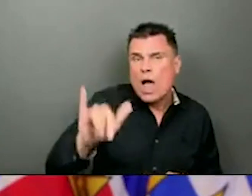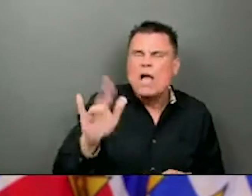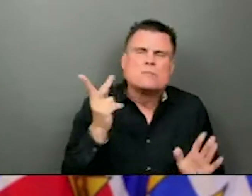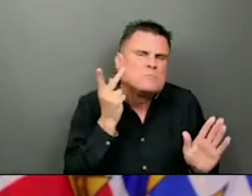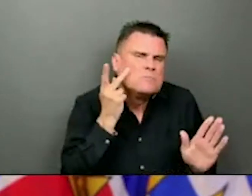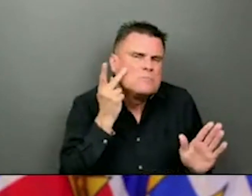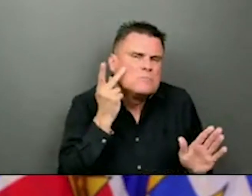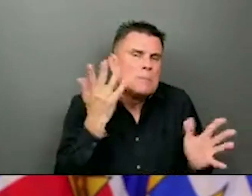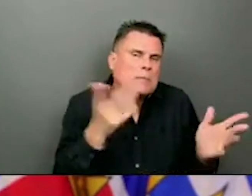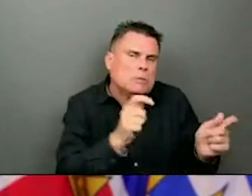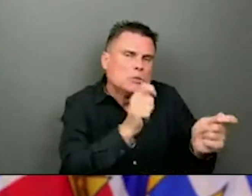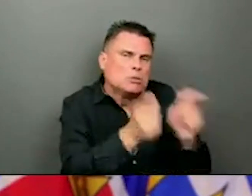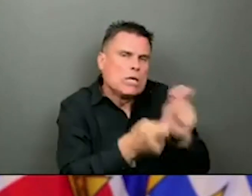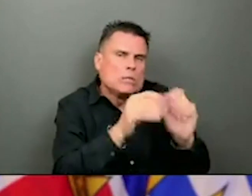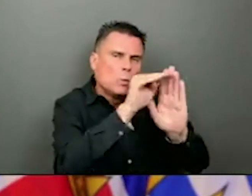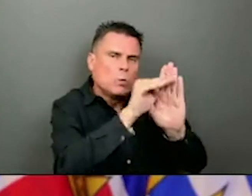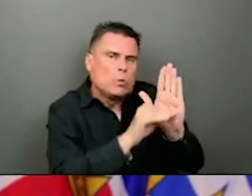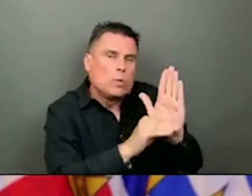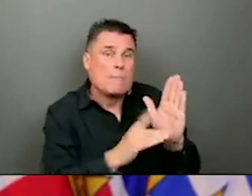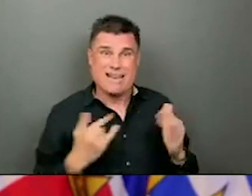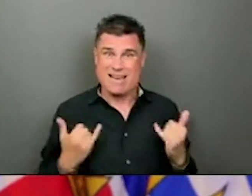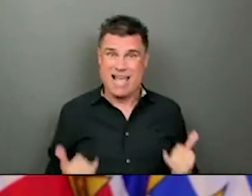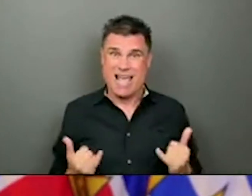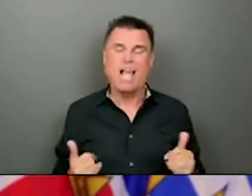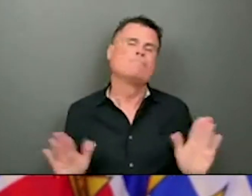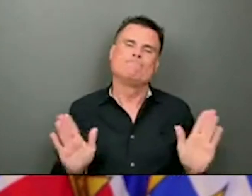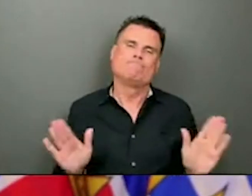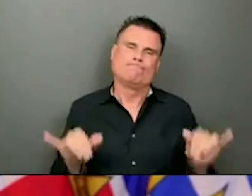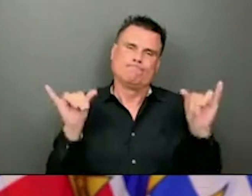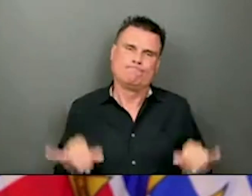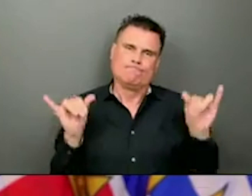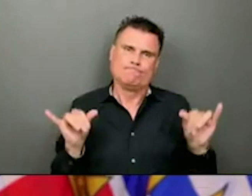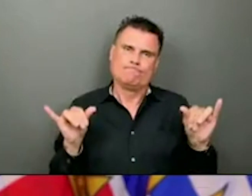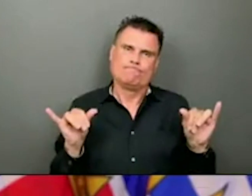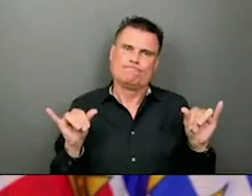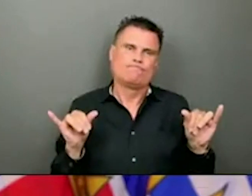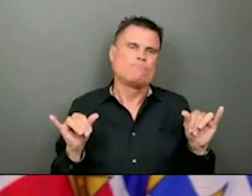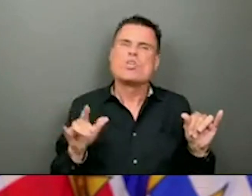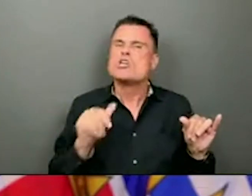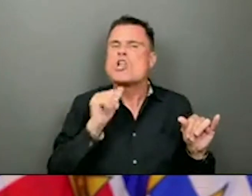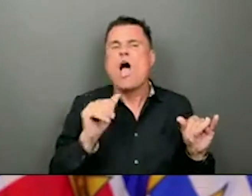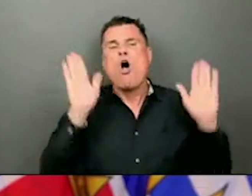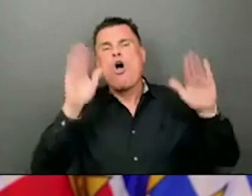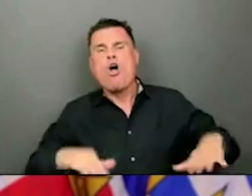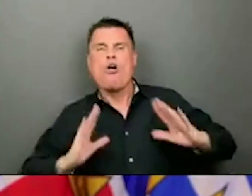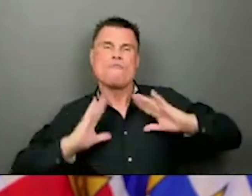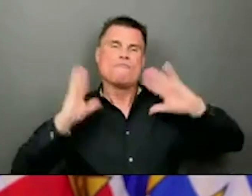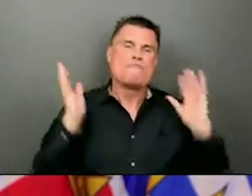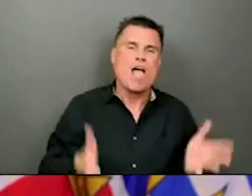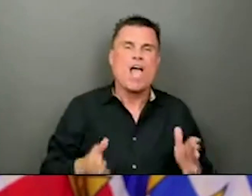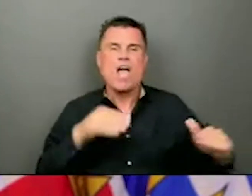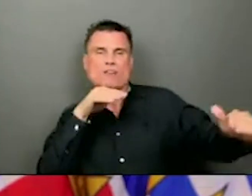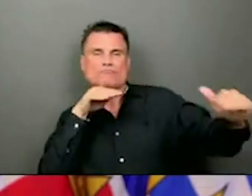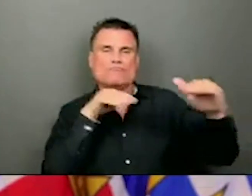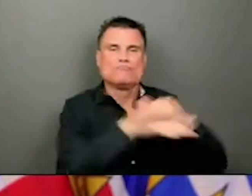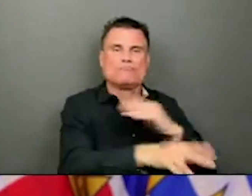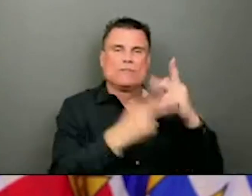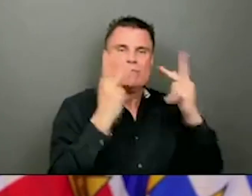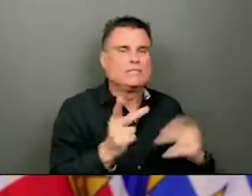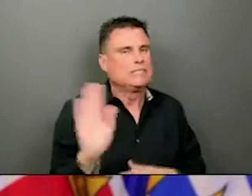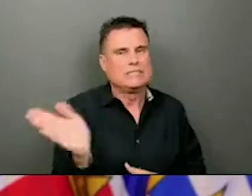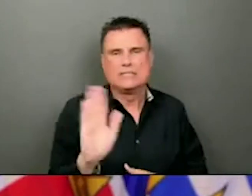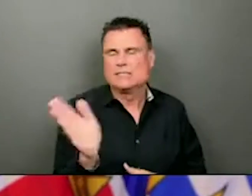point where our immune systems are fully protecting us yet. So we need to continue with the second doses and we're going to as you